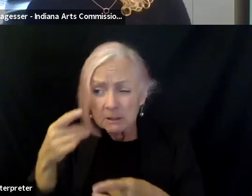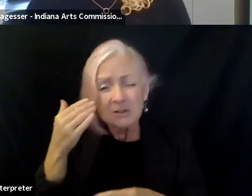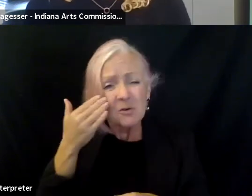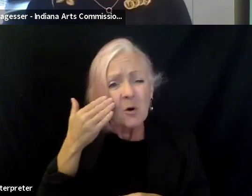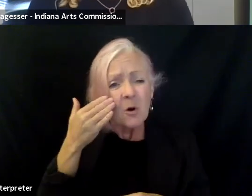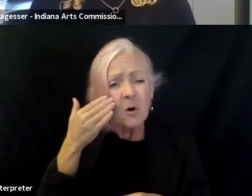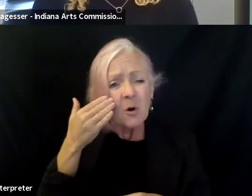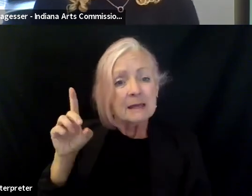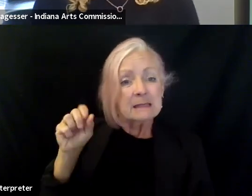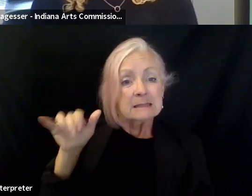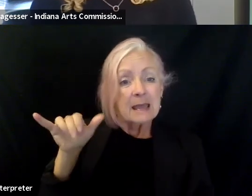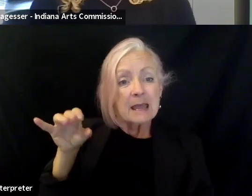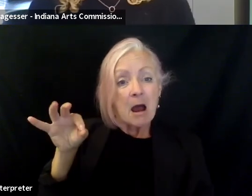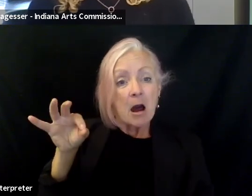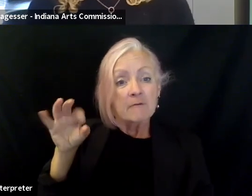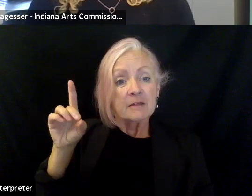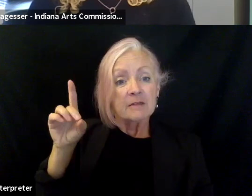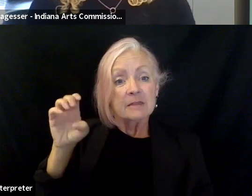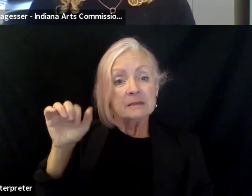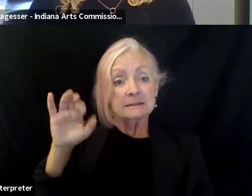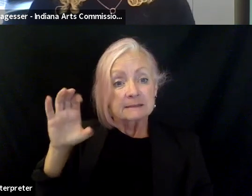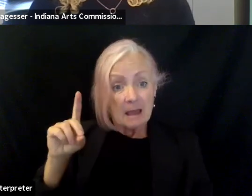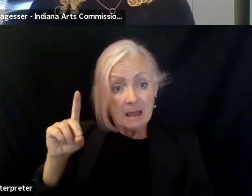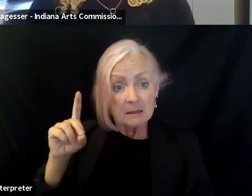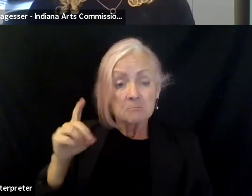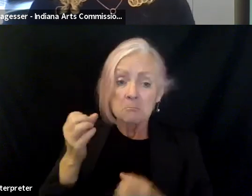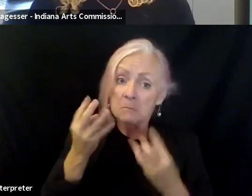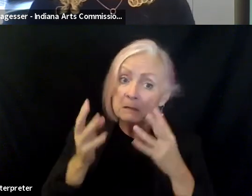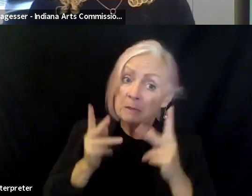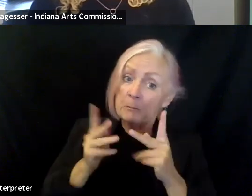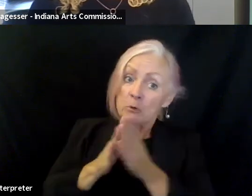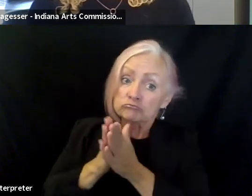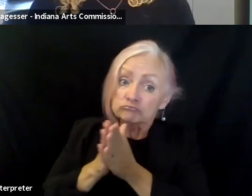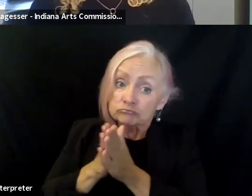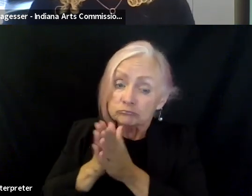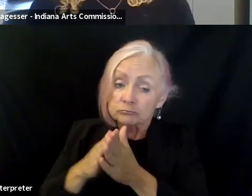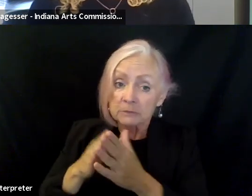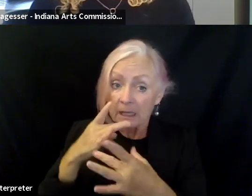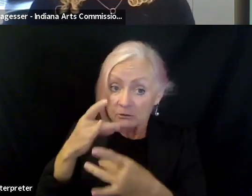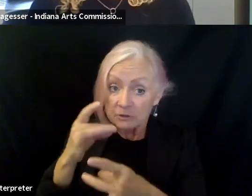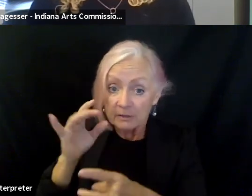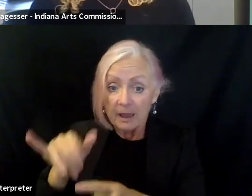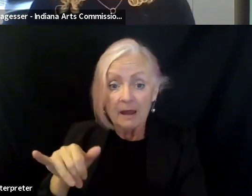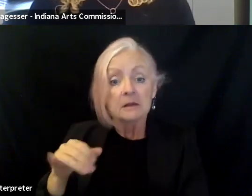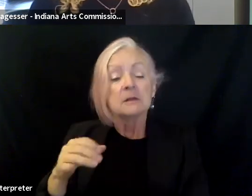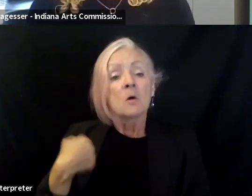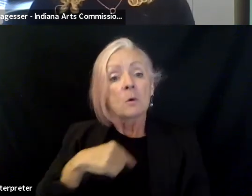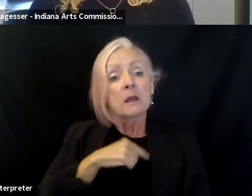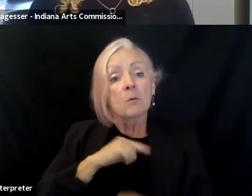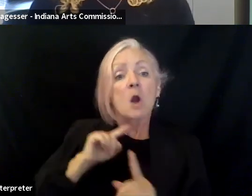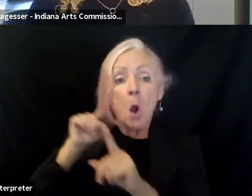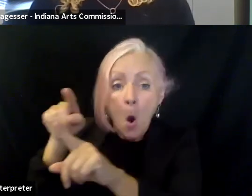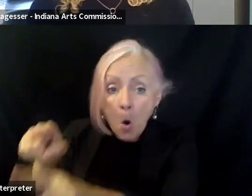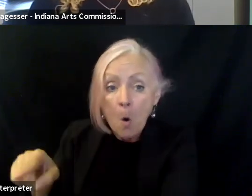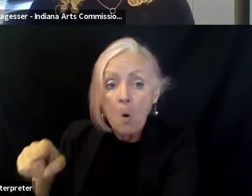at the past museum. And lots of people really interested in that. But the thing was, that we would go out and talk to them,